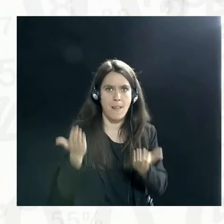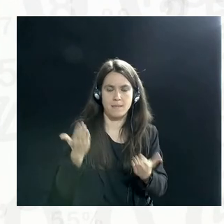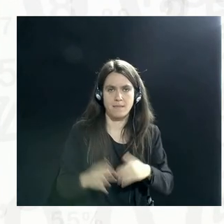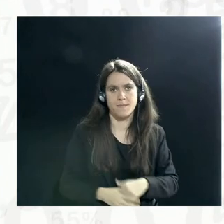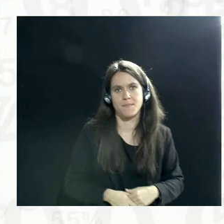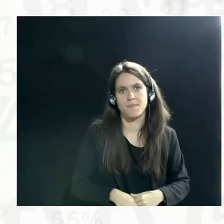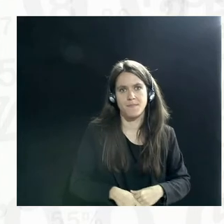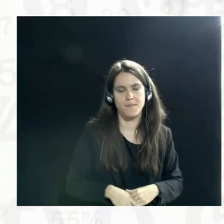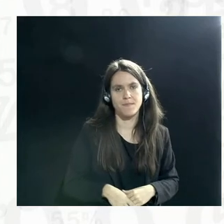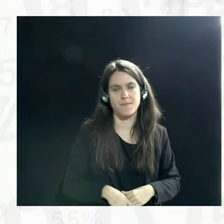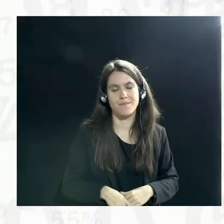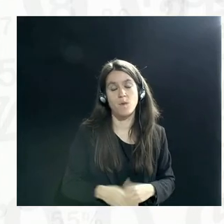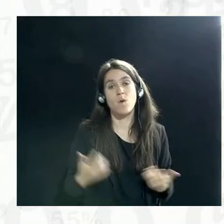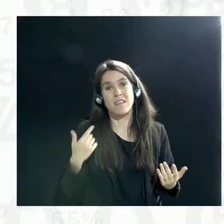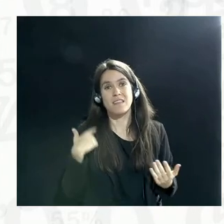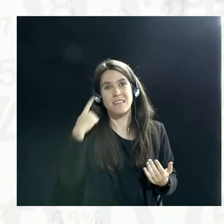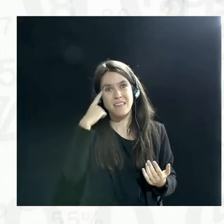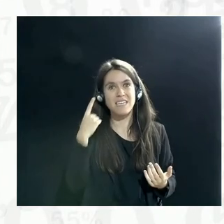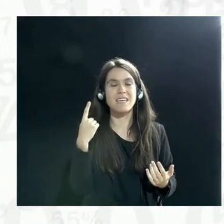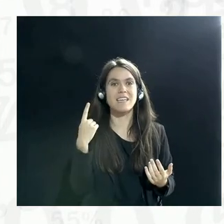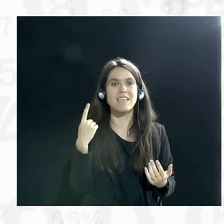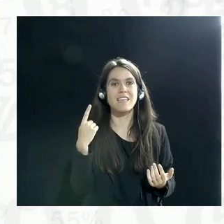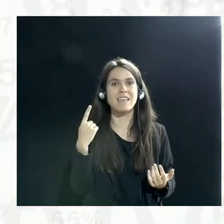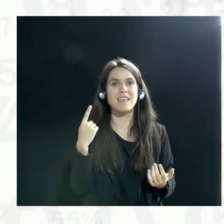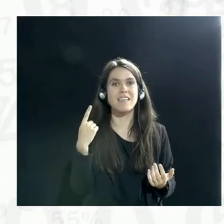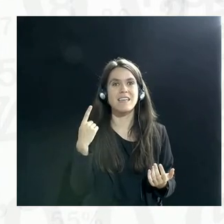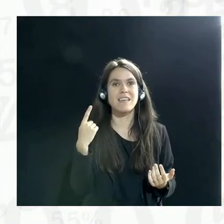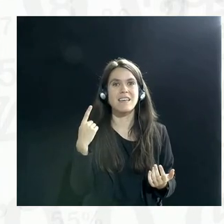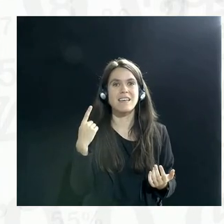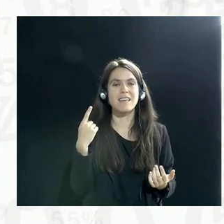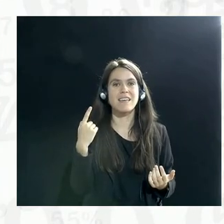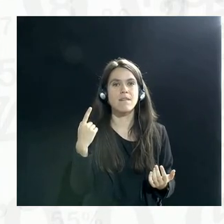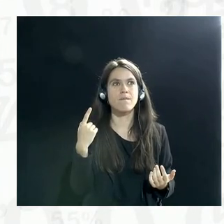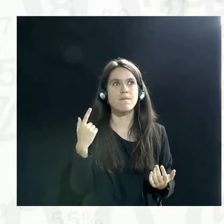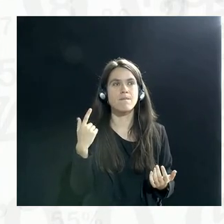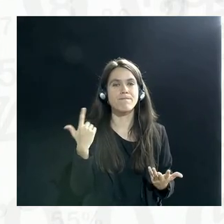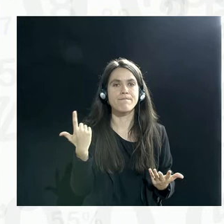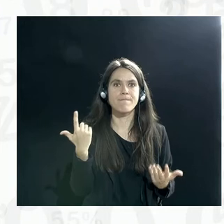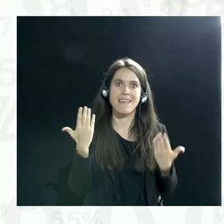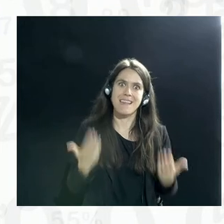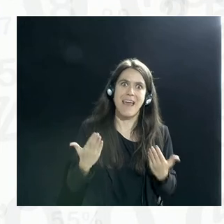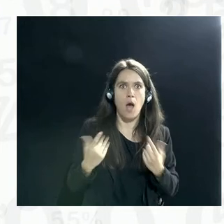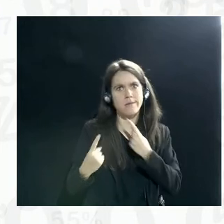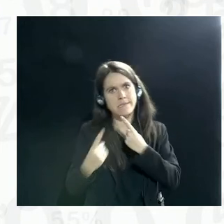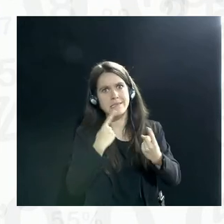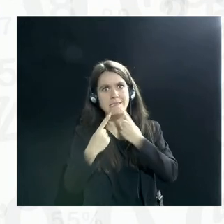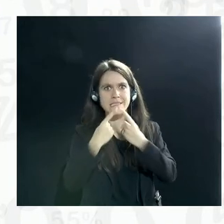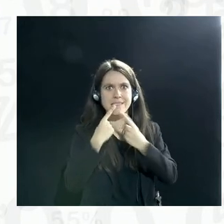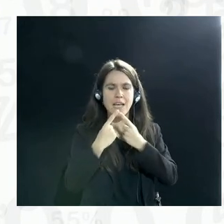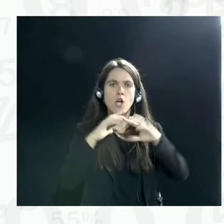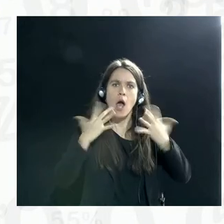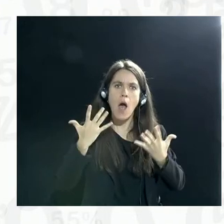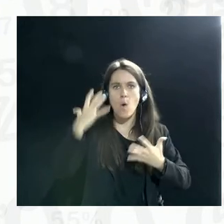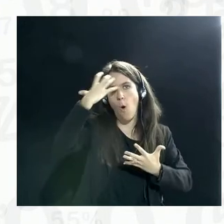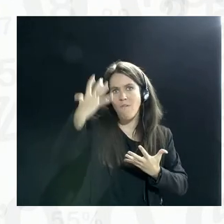And that's why I think the oversight and actual discussion on how the government stores,